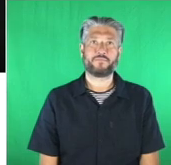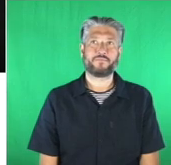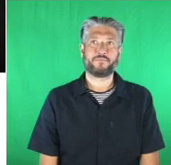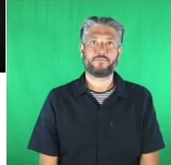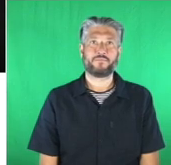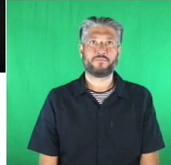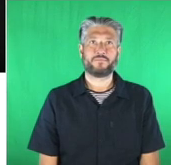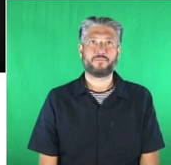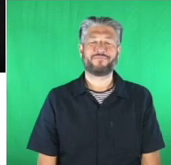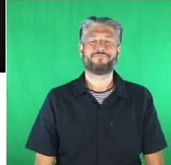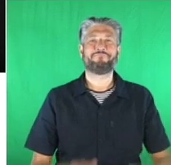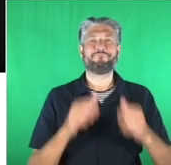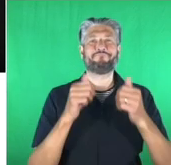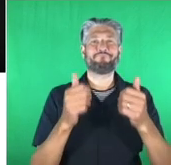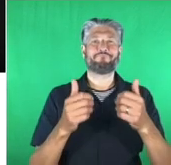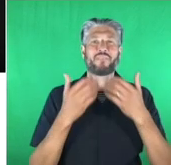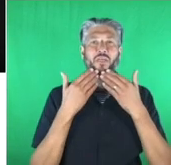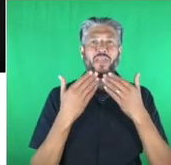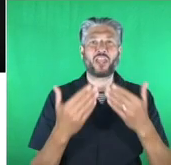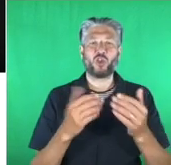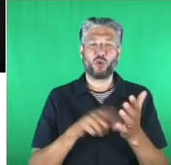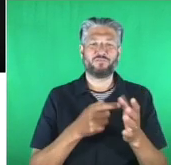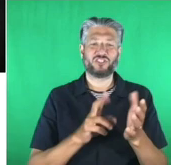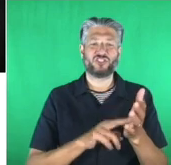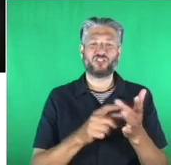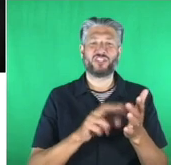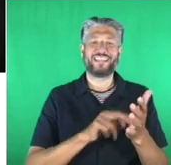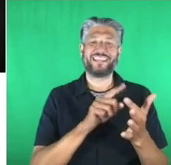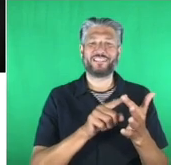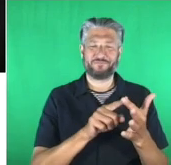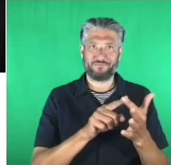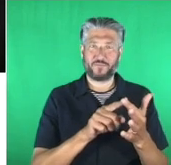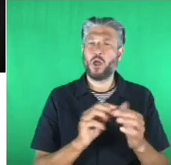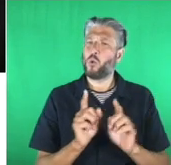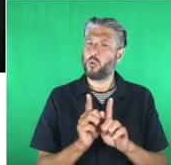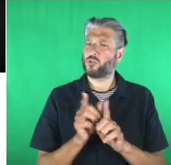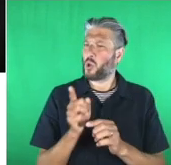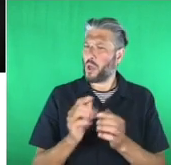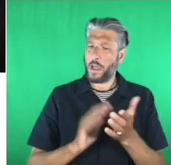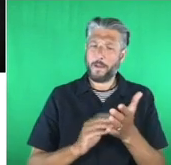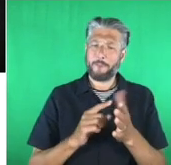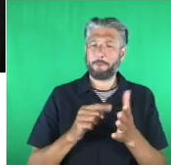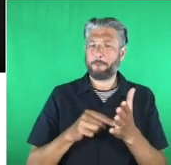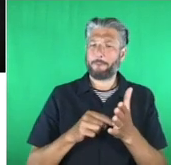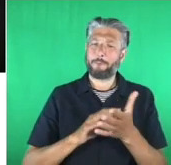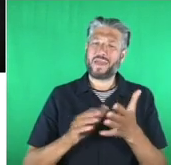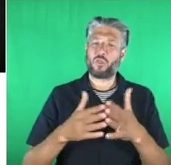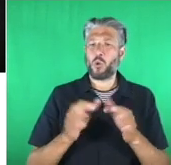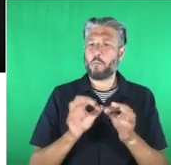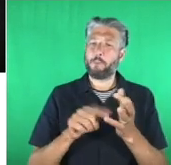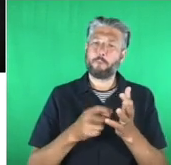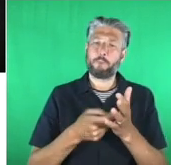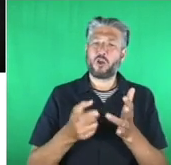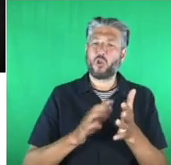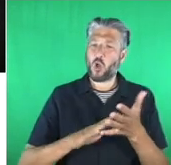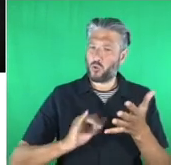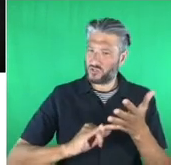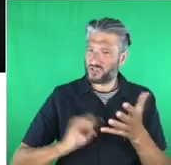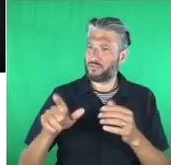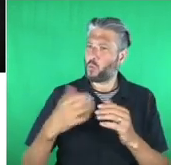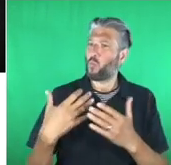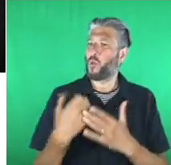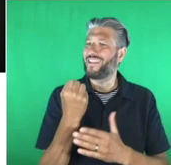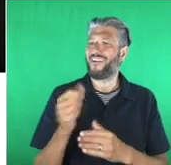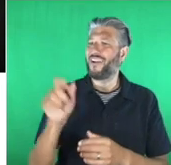thank you so much janine and matthew burrows artist support pledge the winner of that category just a truly